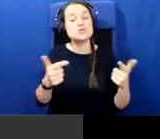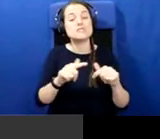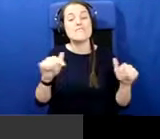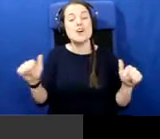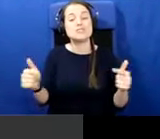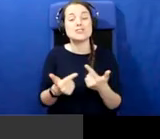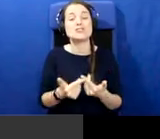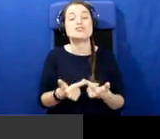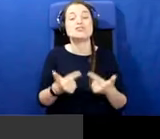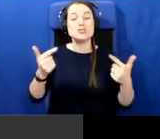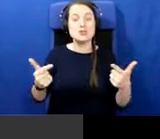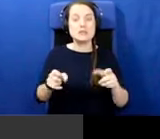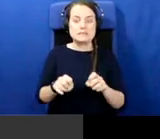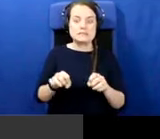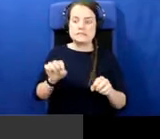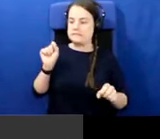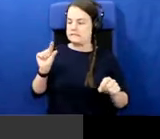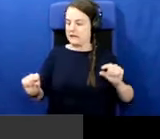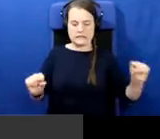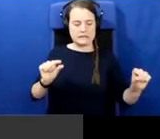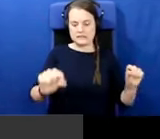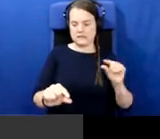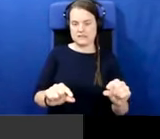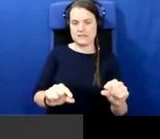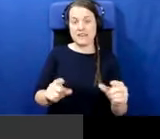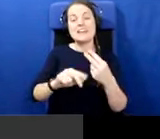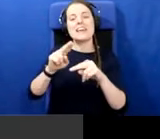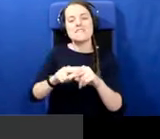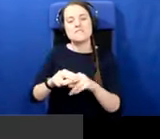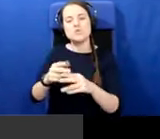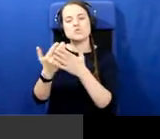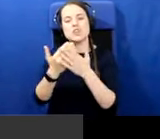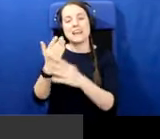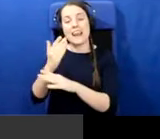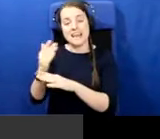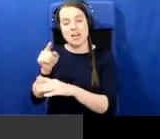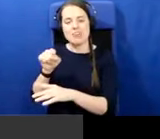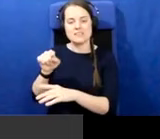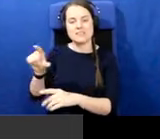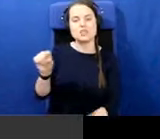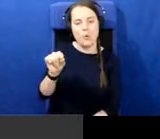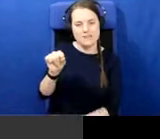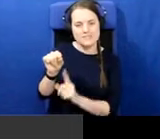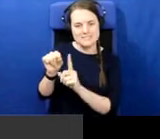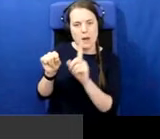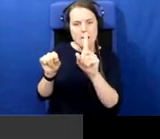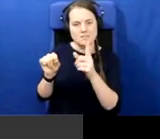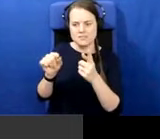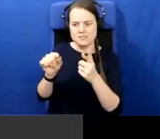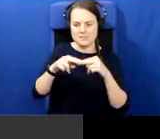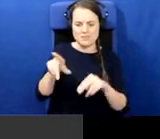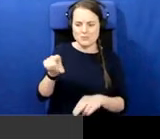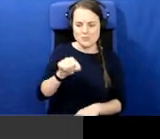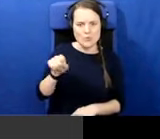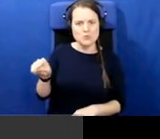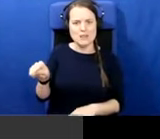history after 16, that's a choice. And people are missing out. Or the, it's a question of what's good for society.